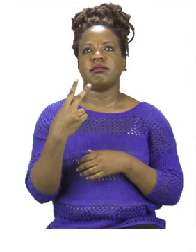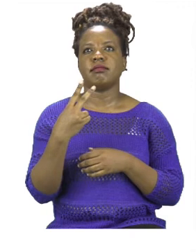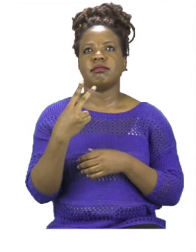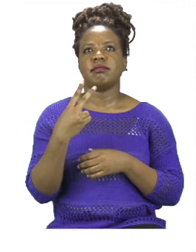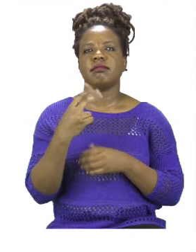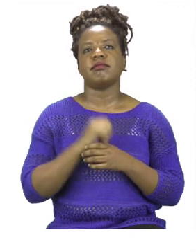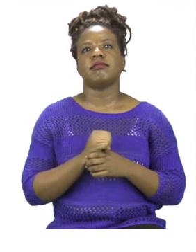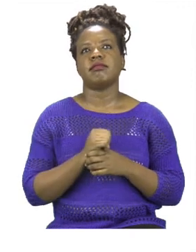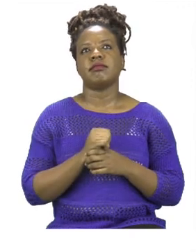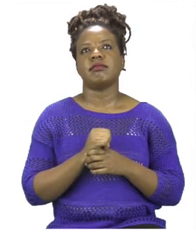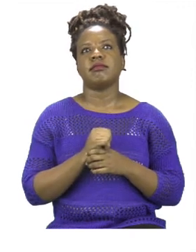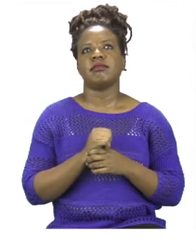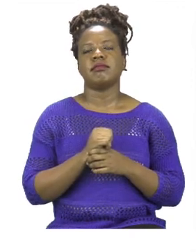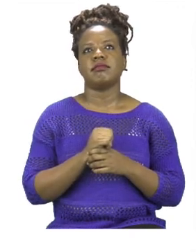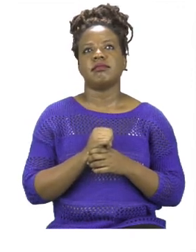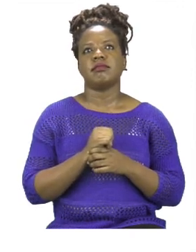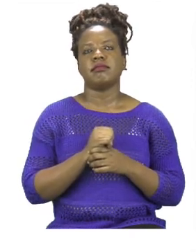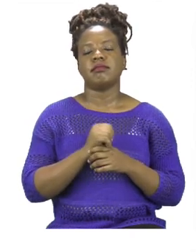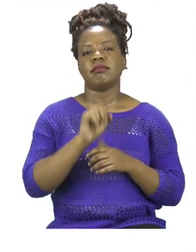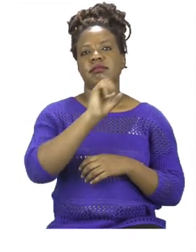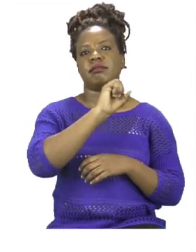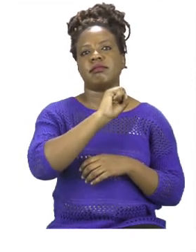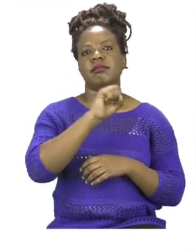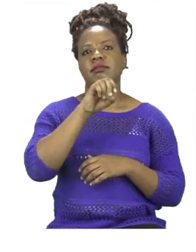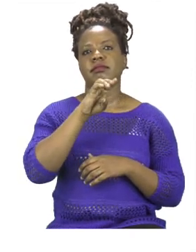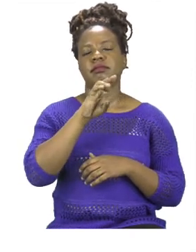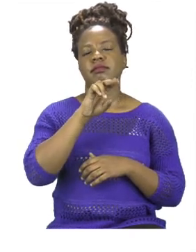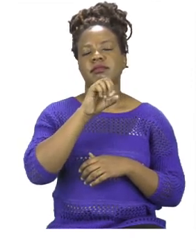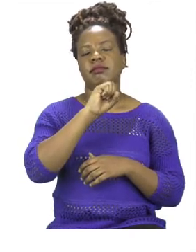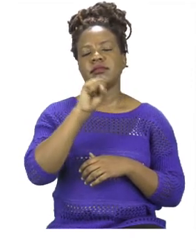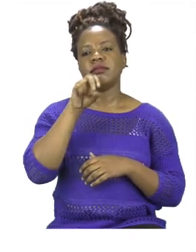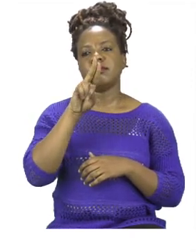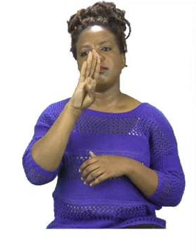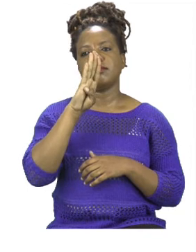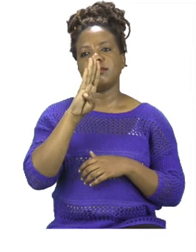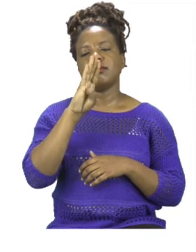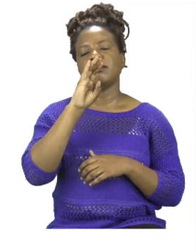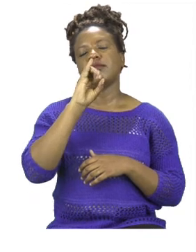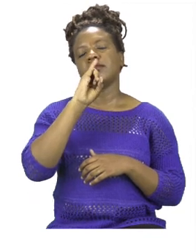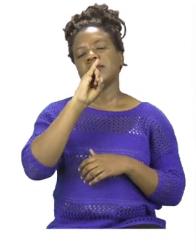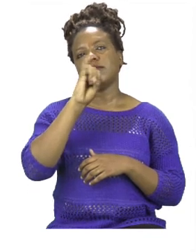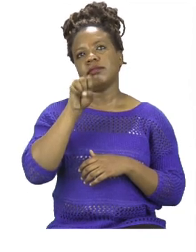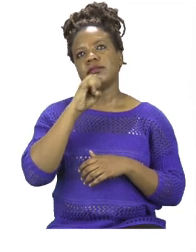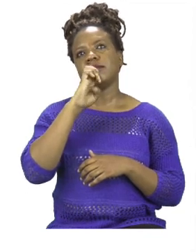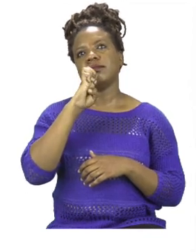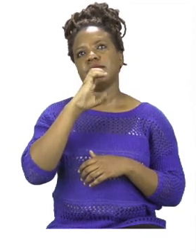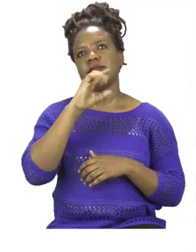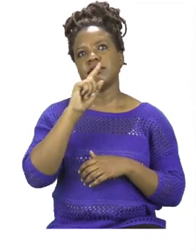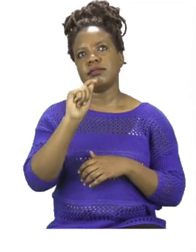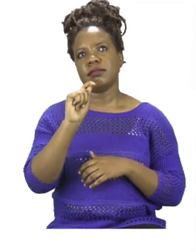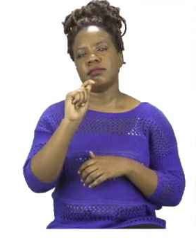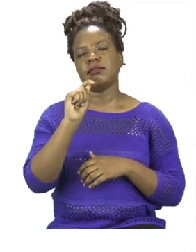22 we are dealing with subject verb agreement. Now subject verb agreement